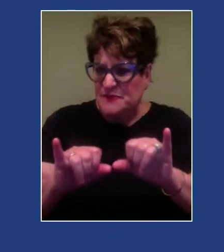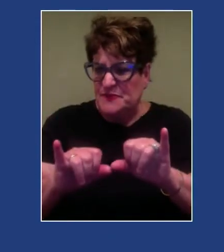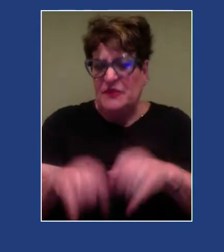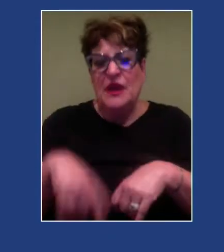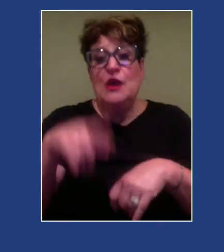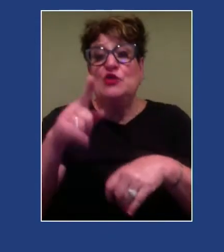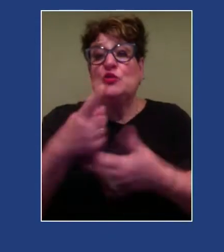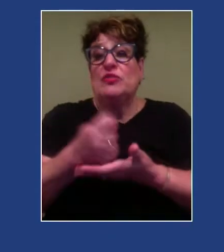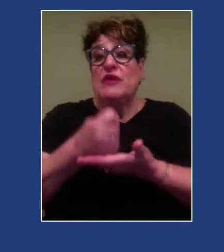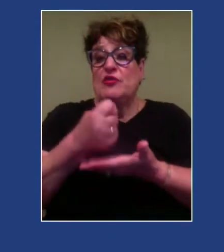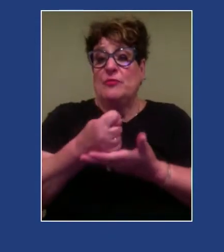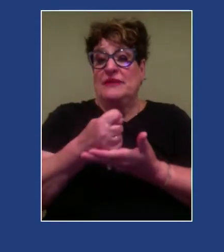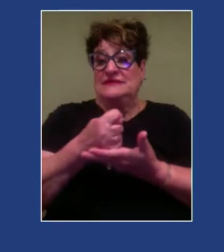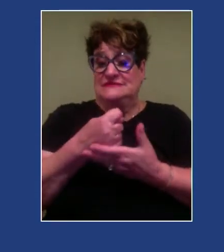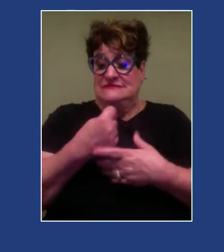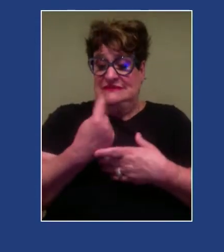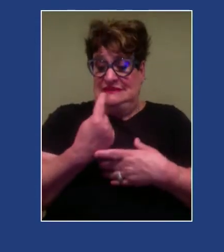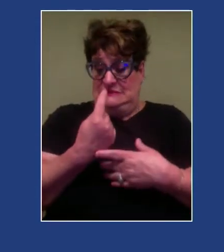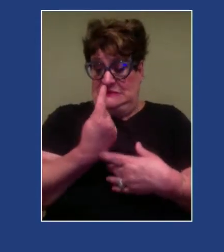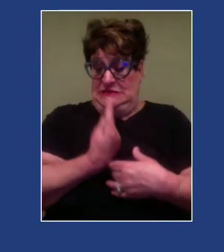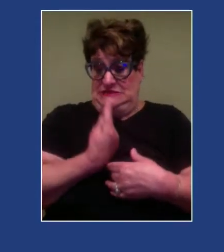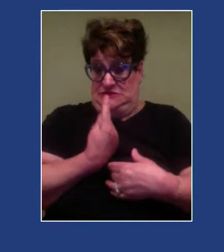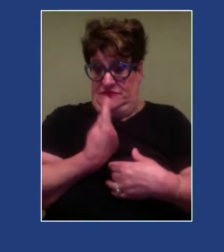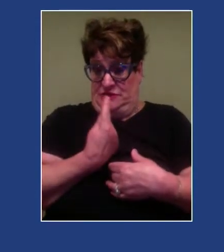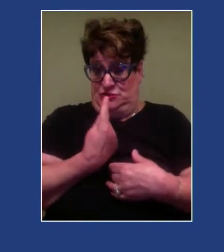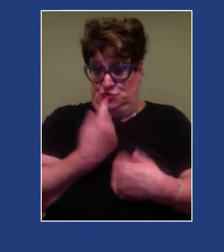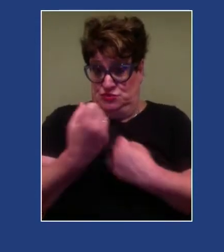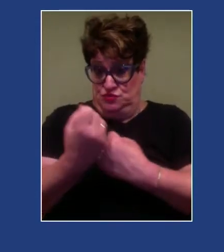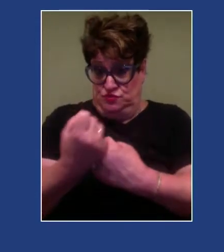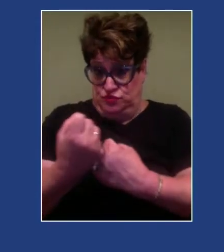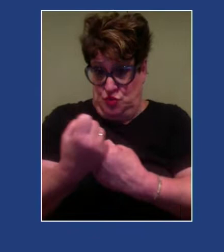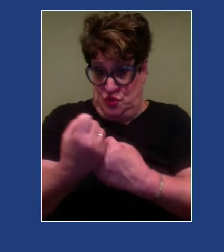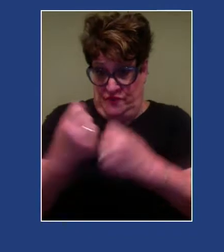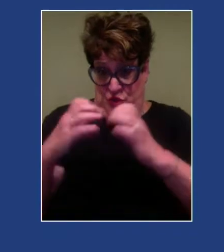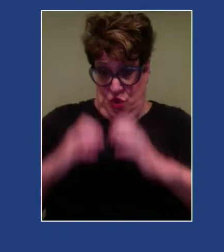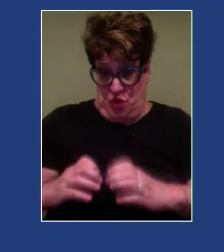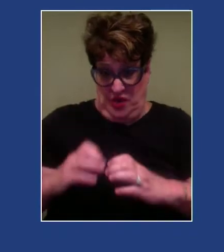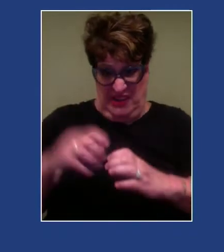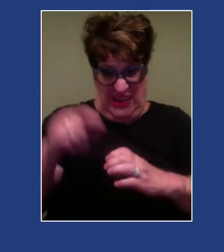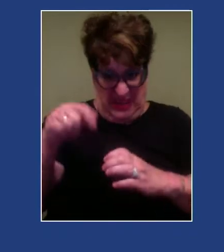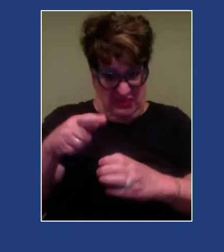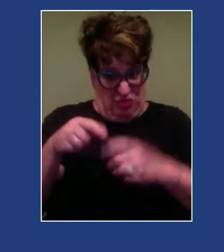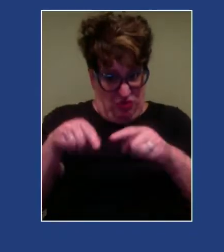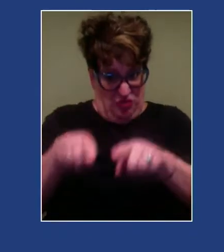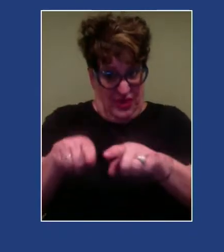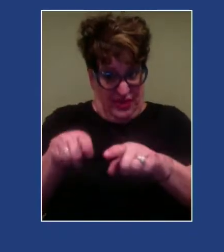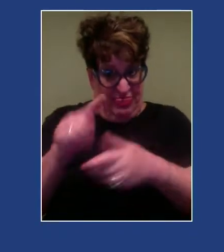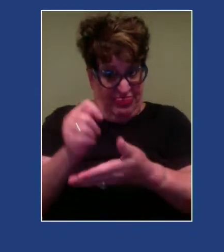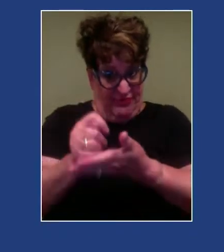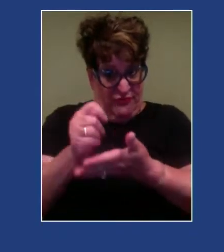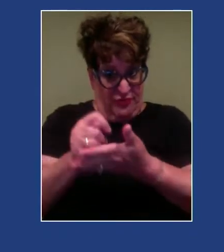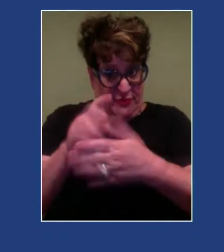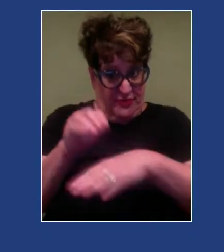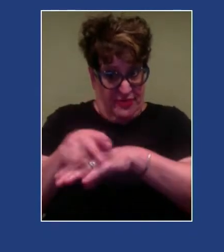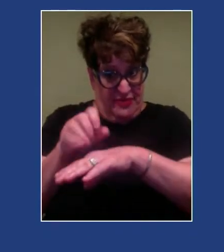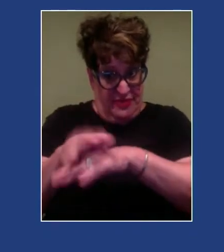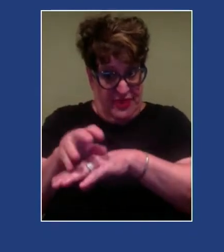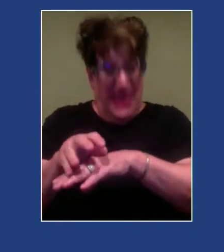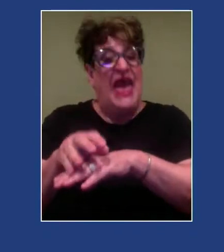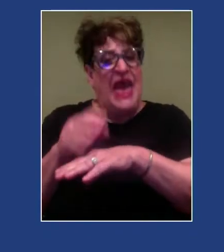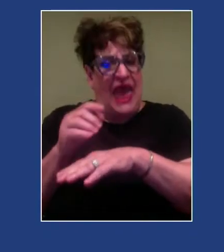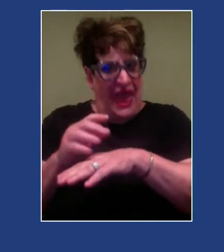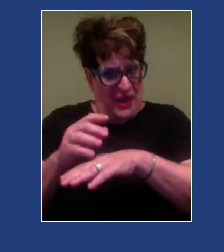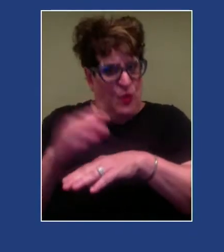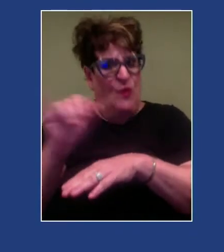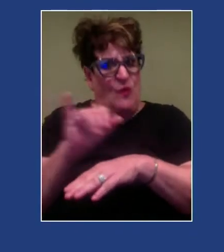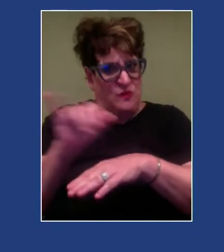support for the client in therapy and as an advocate for that client and for marginalized communities outside